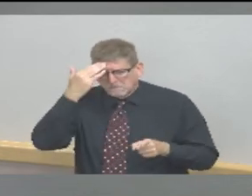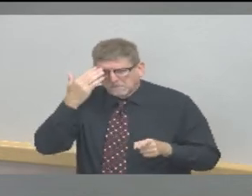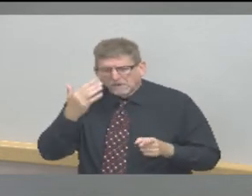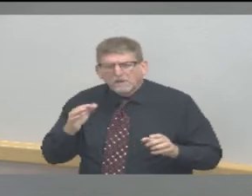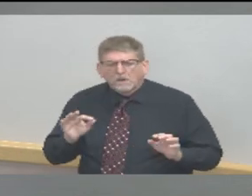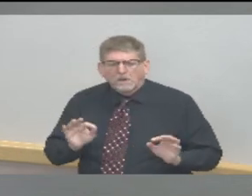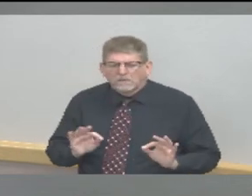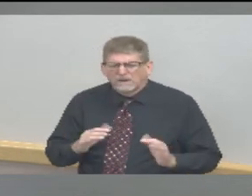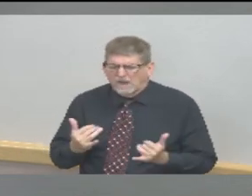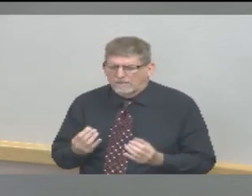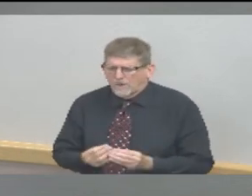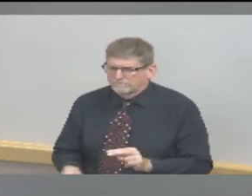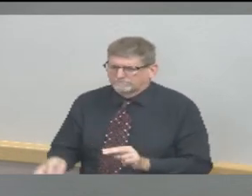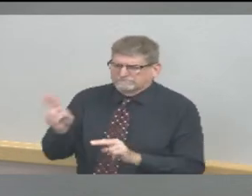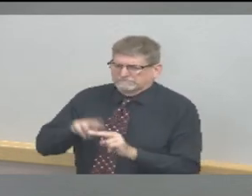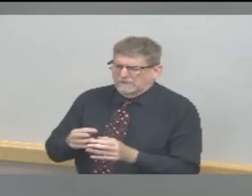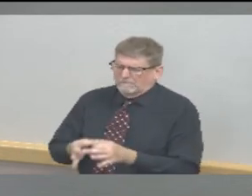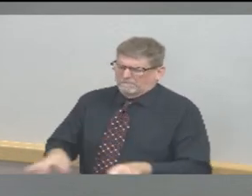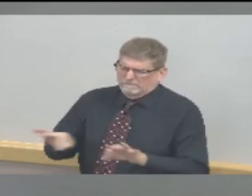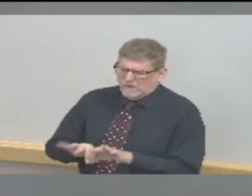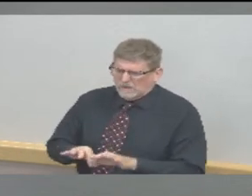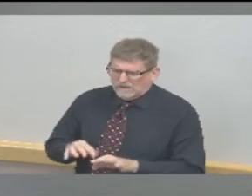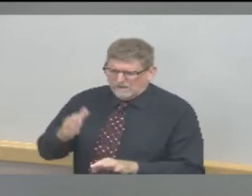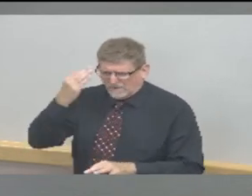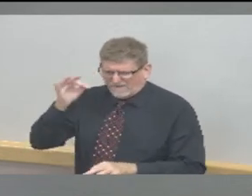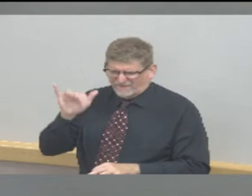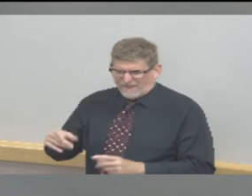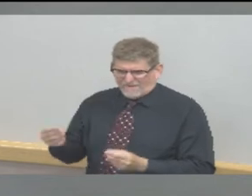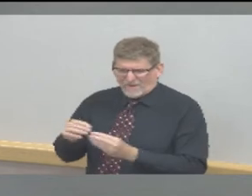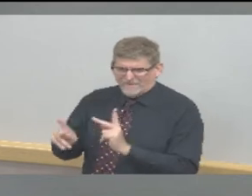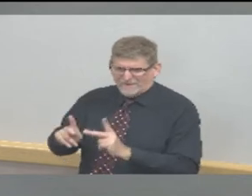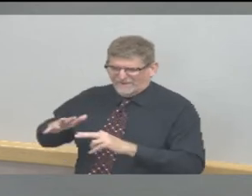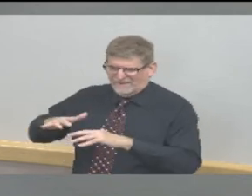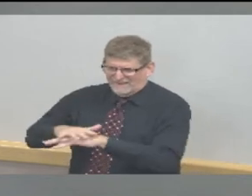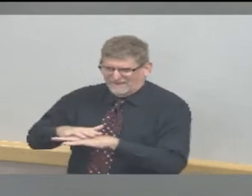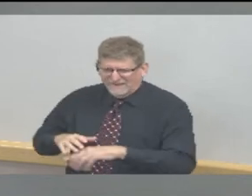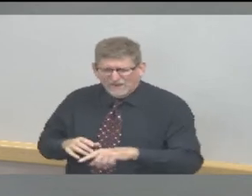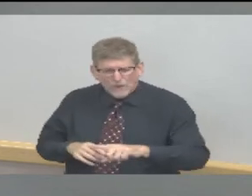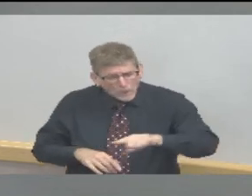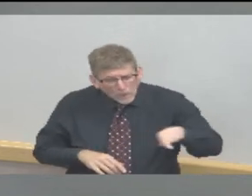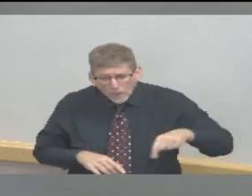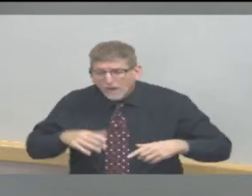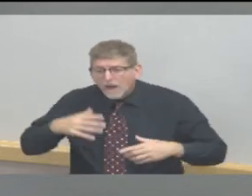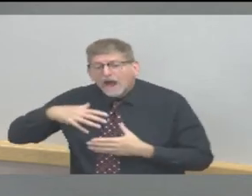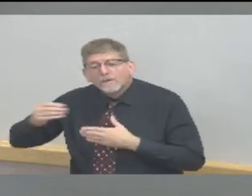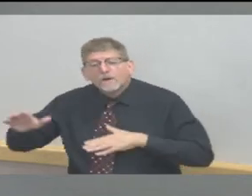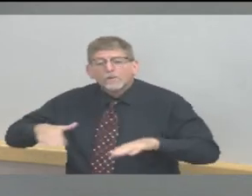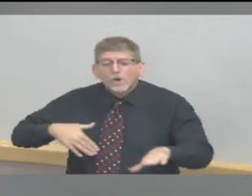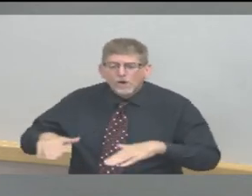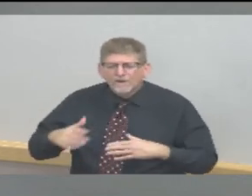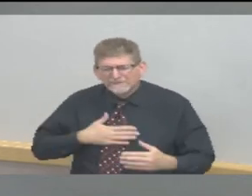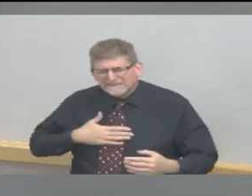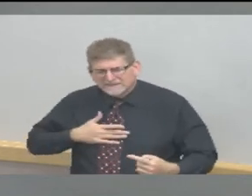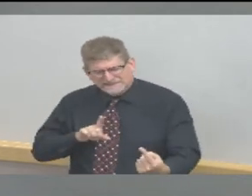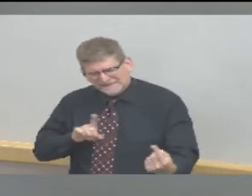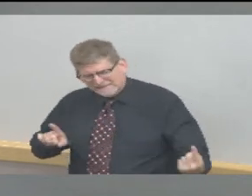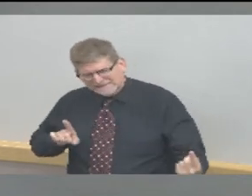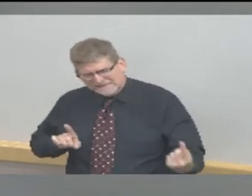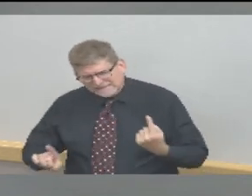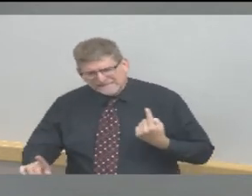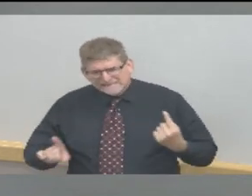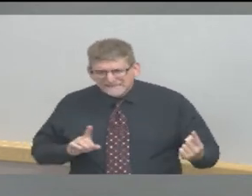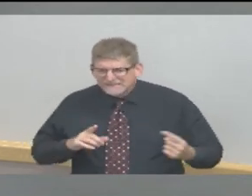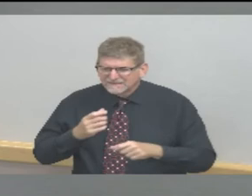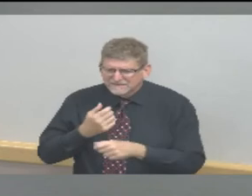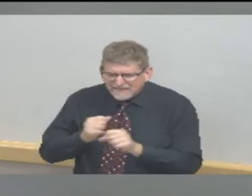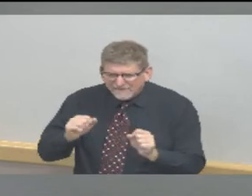distancing. When you're out in public, keeping that distance of six feet or more between yourself and other people outside of